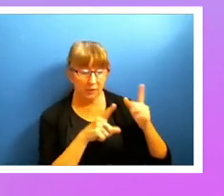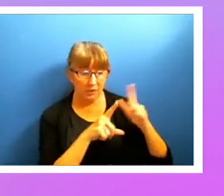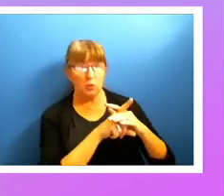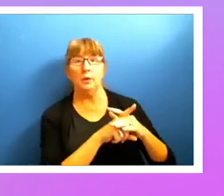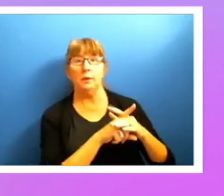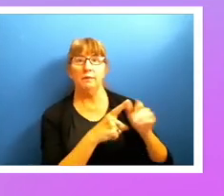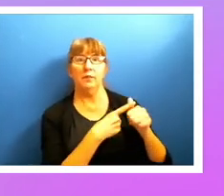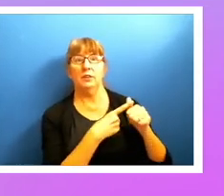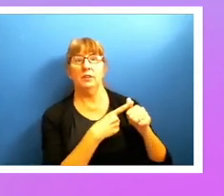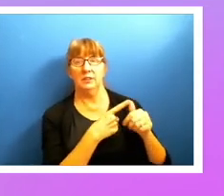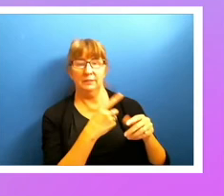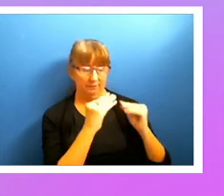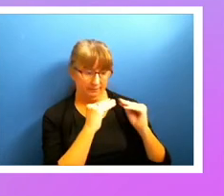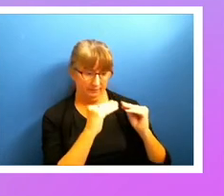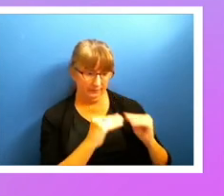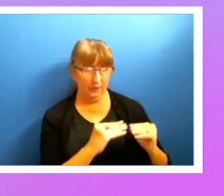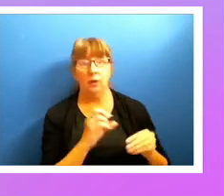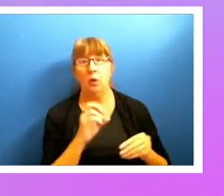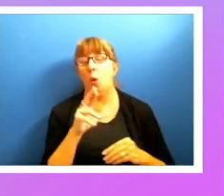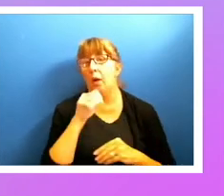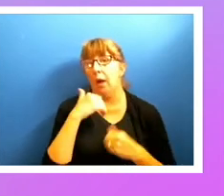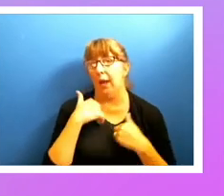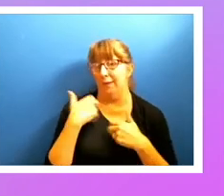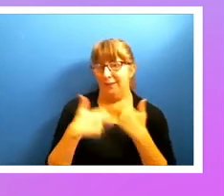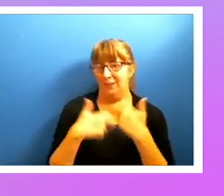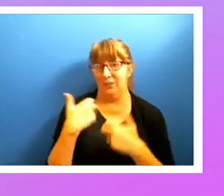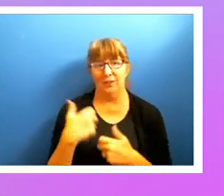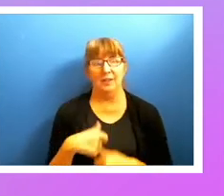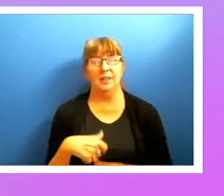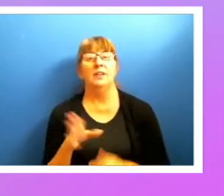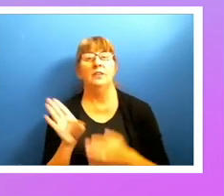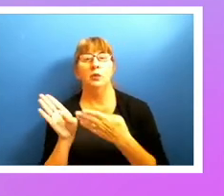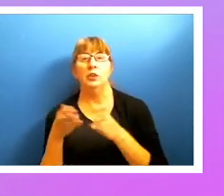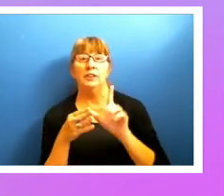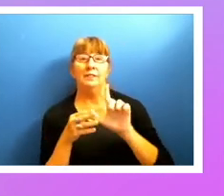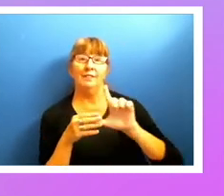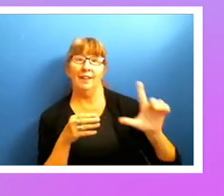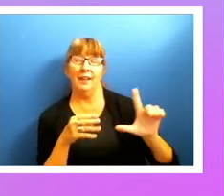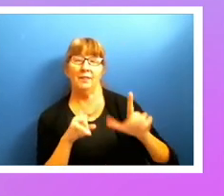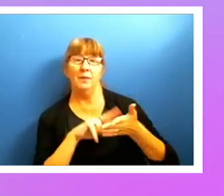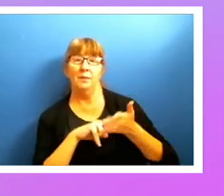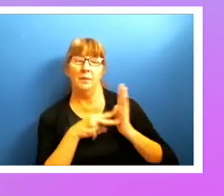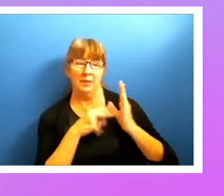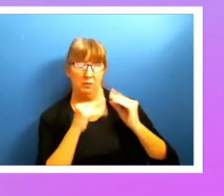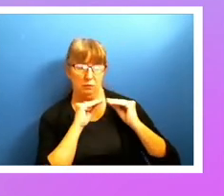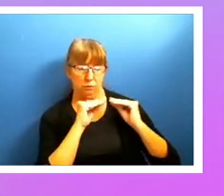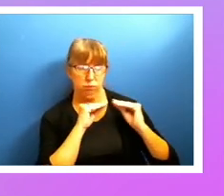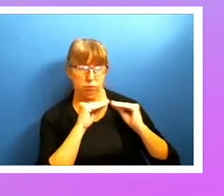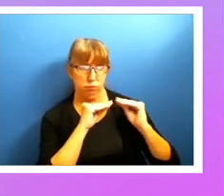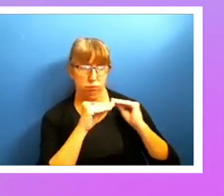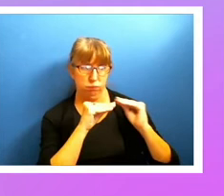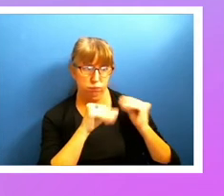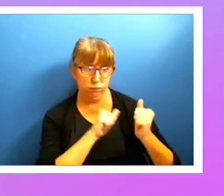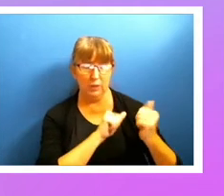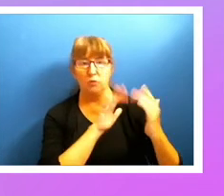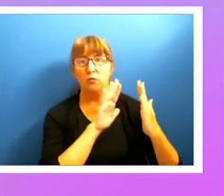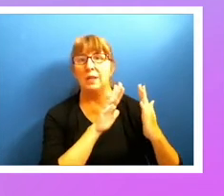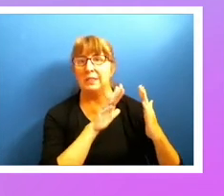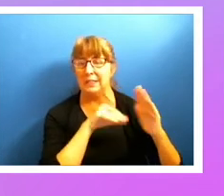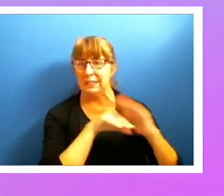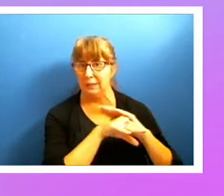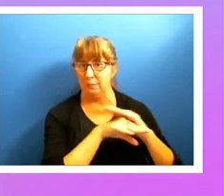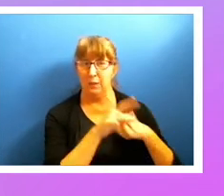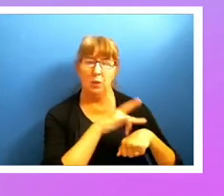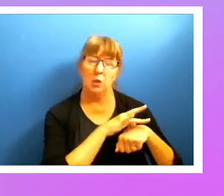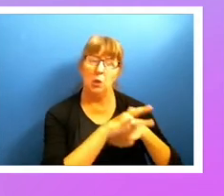the issues at all. This is what DQ refers to as shift left. Shift left means you're fixing the issue, you're addressing accessibility as early in the software development